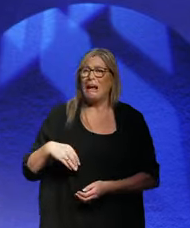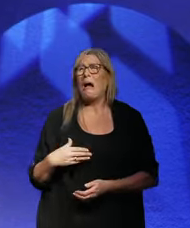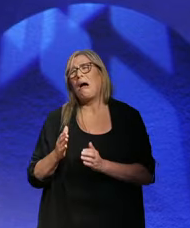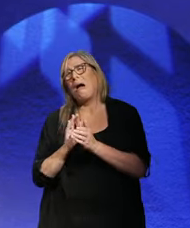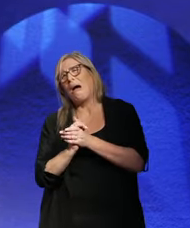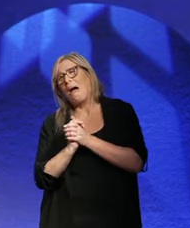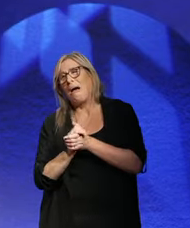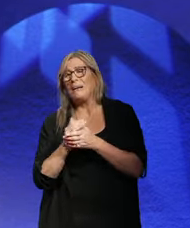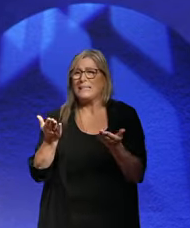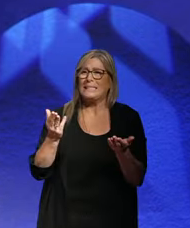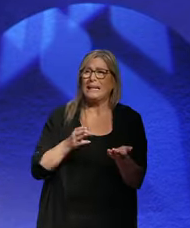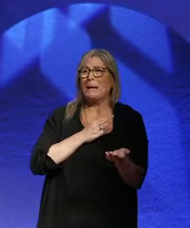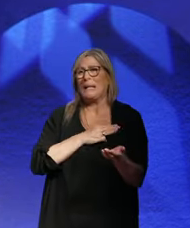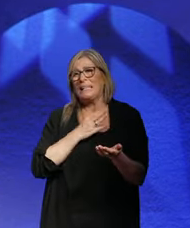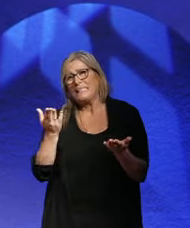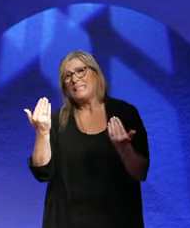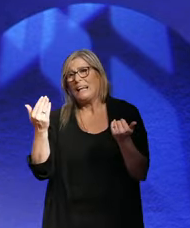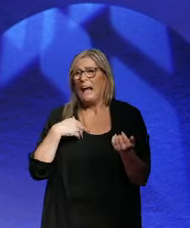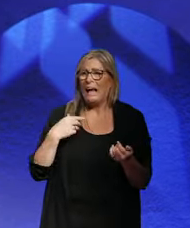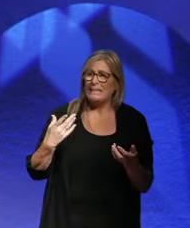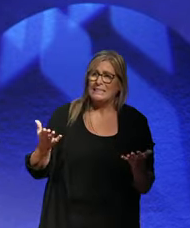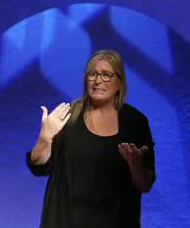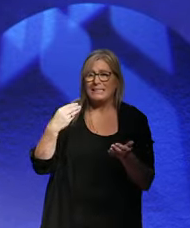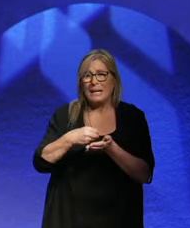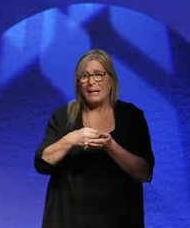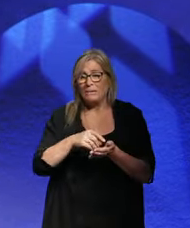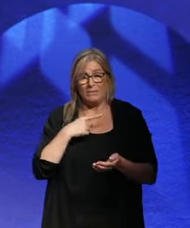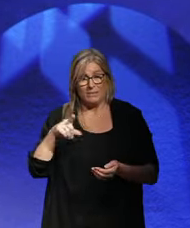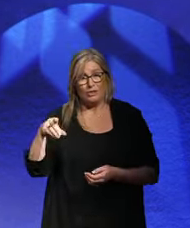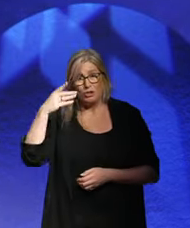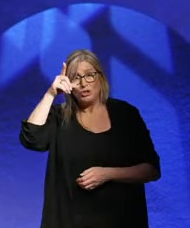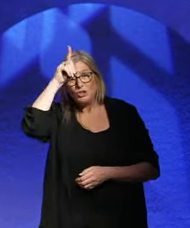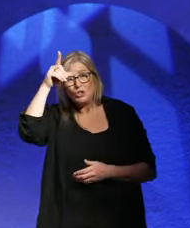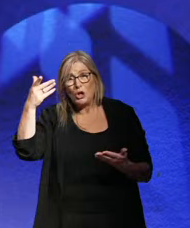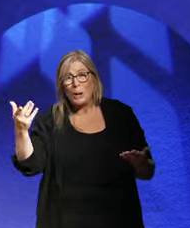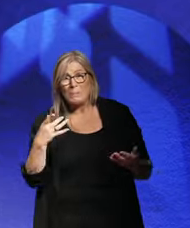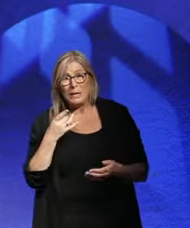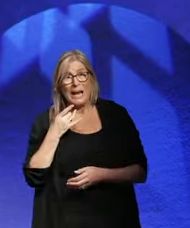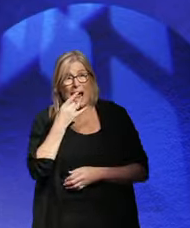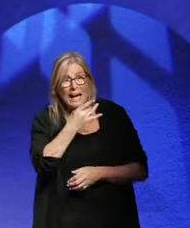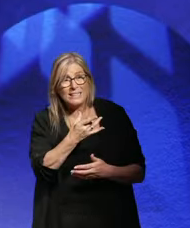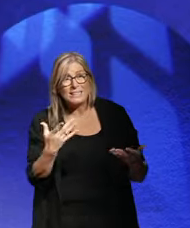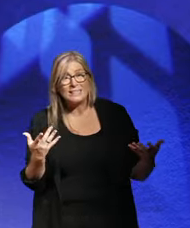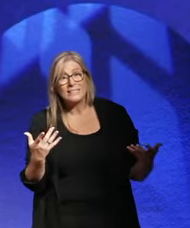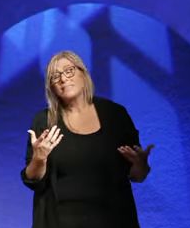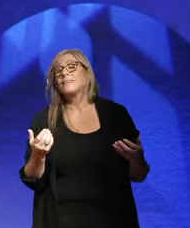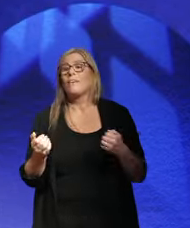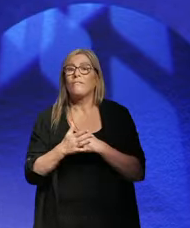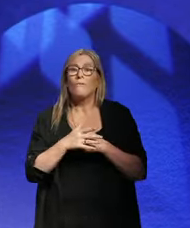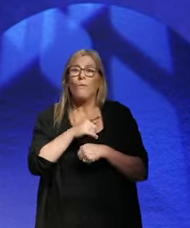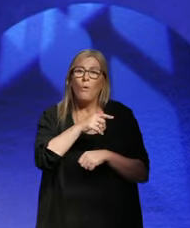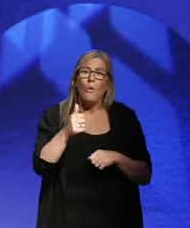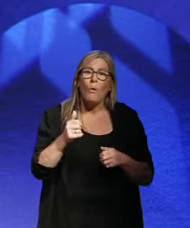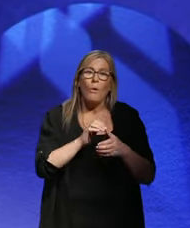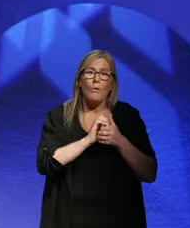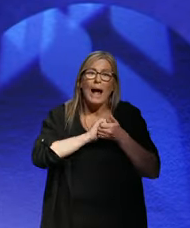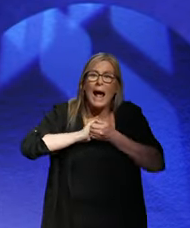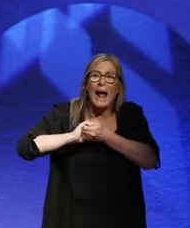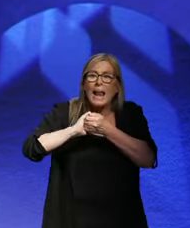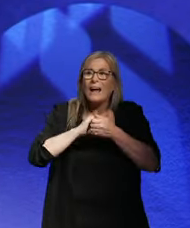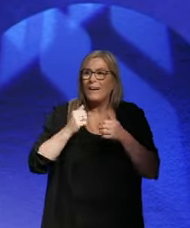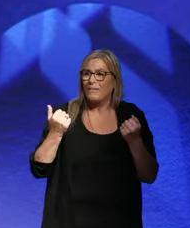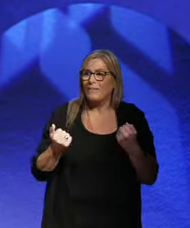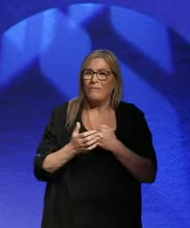for a payment holiday. This was Germany. Germany was asking the allies to give them a payment